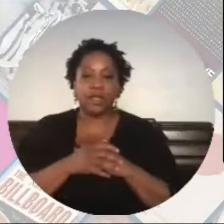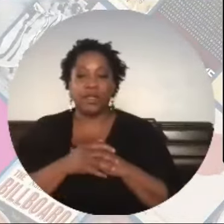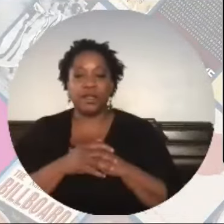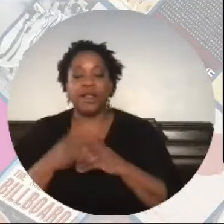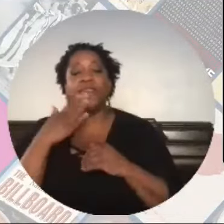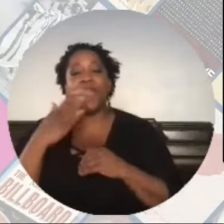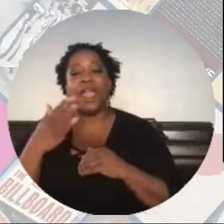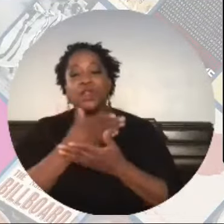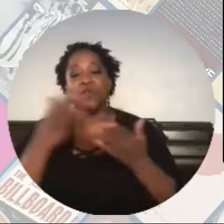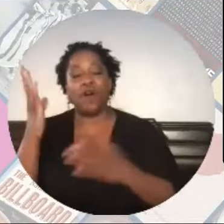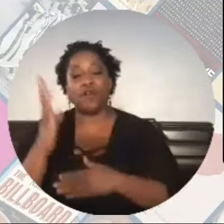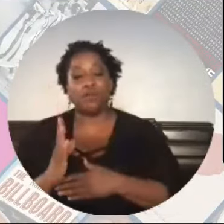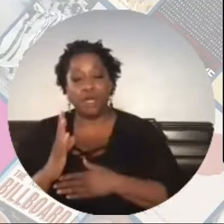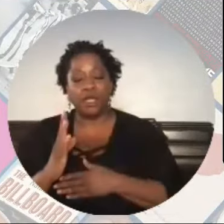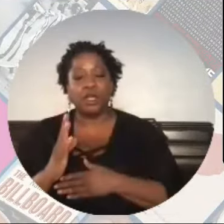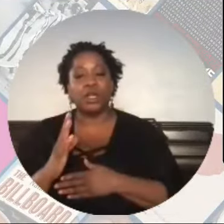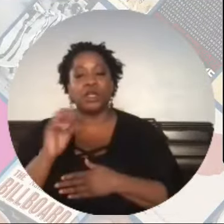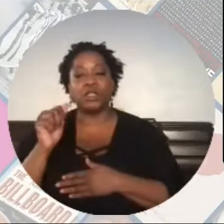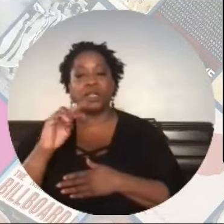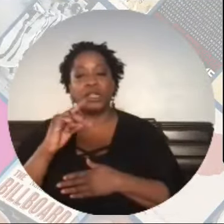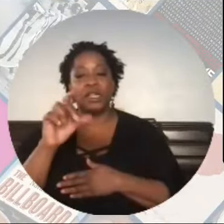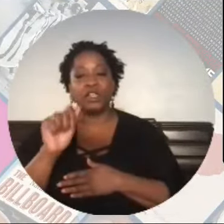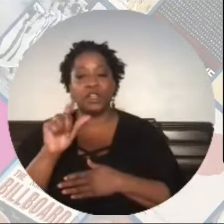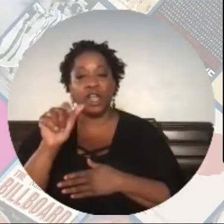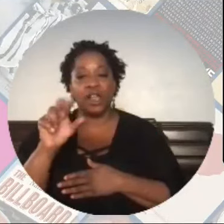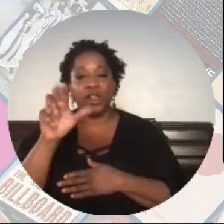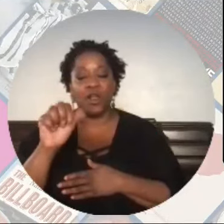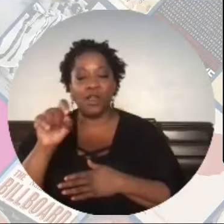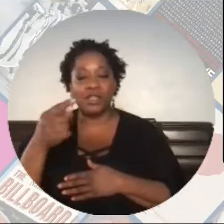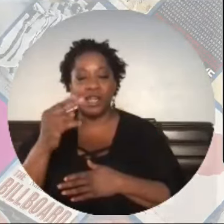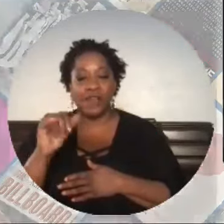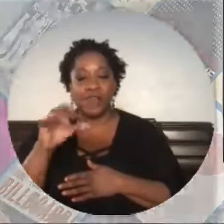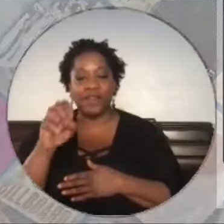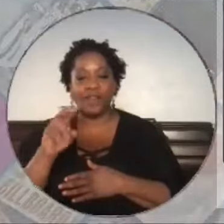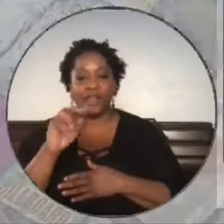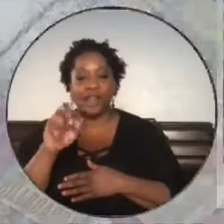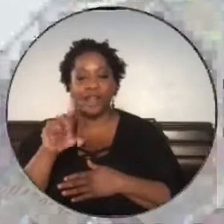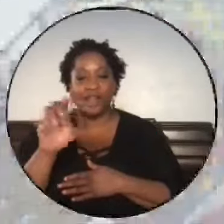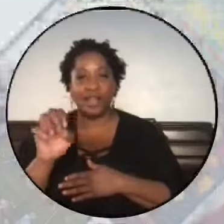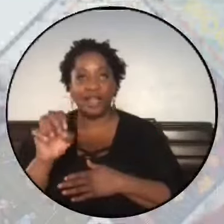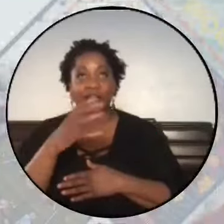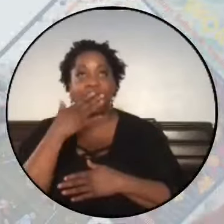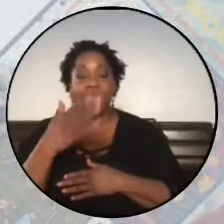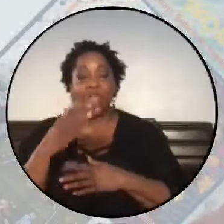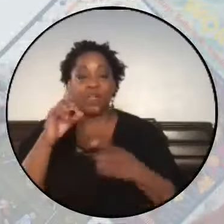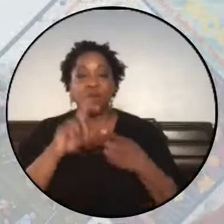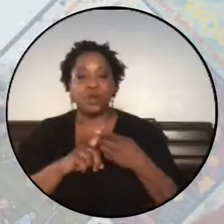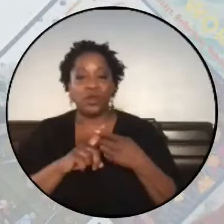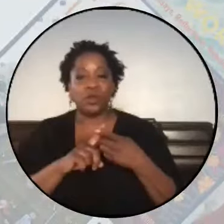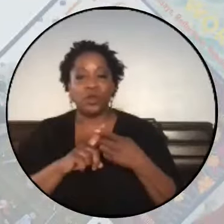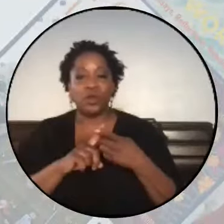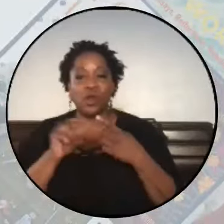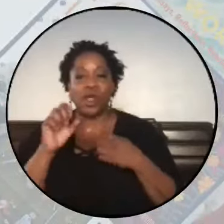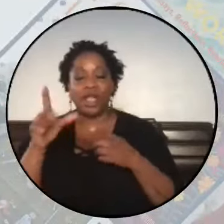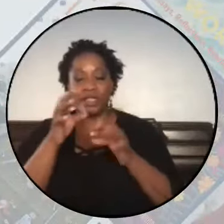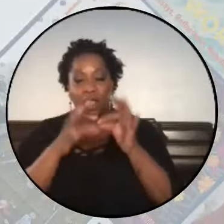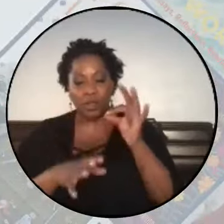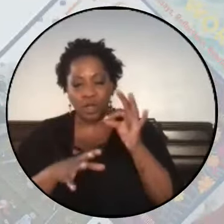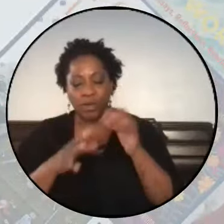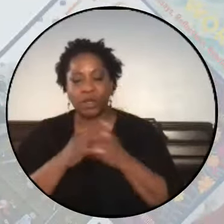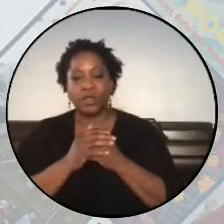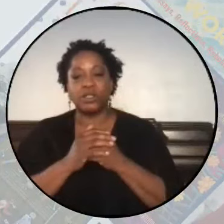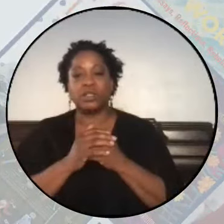Thank you to all of our speakers, Angela, Lara, Stephanie, Nadine. Thank you to our ASL